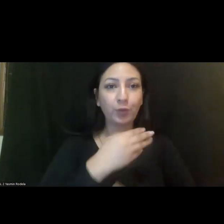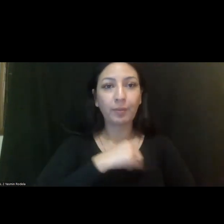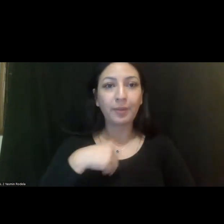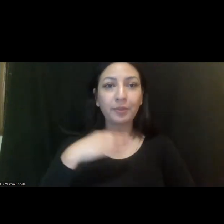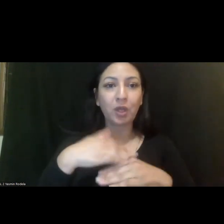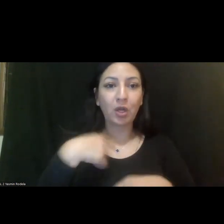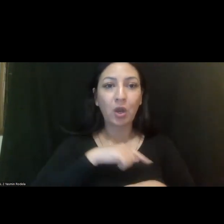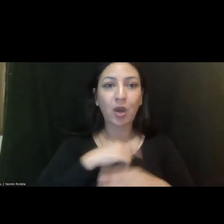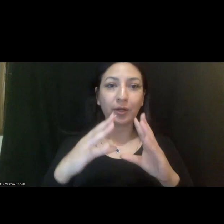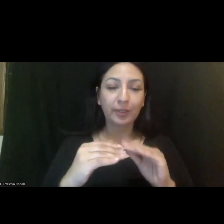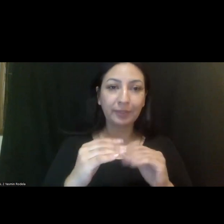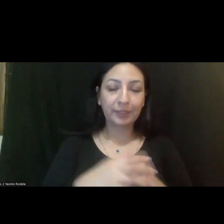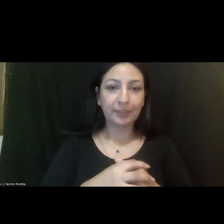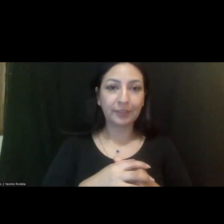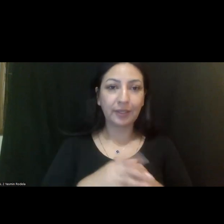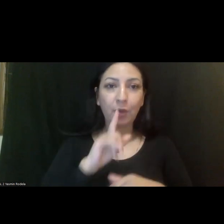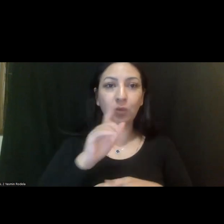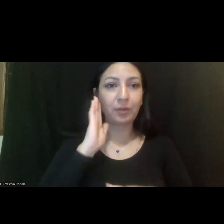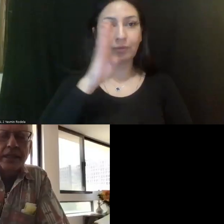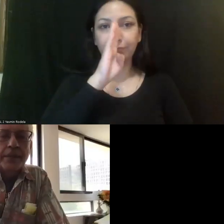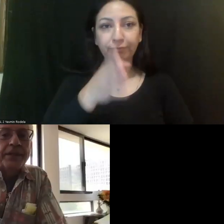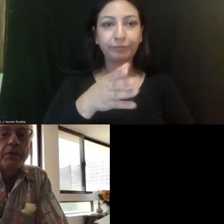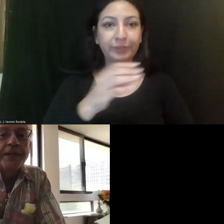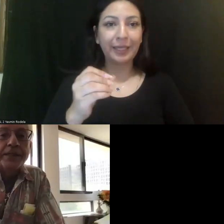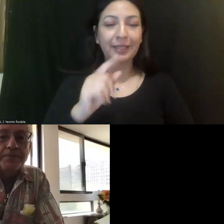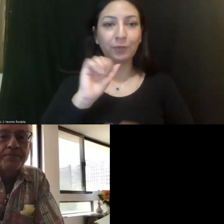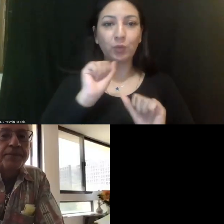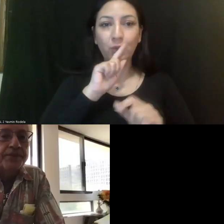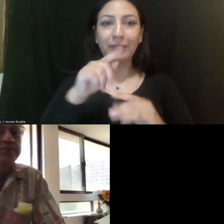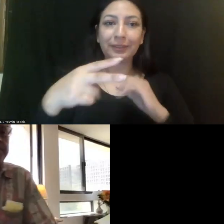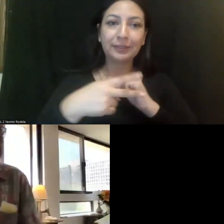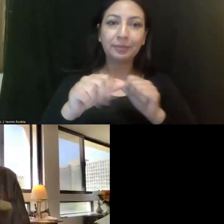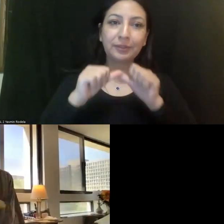committee. And we'll be going forward and keeping the momentum.